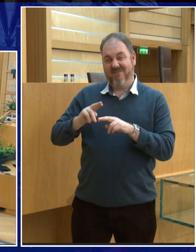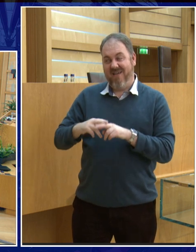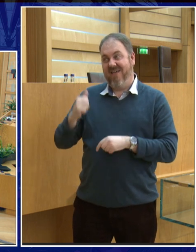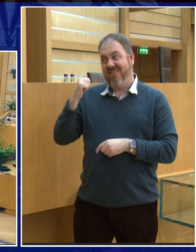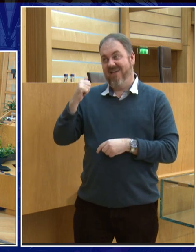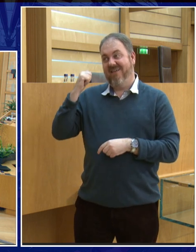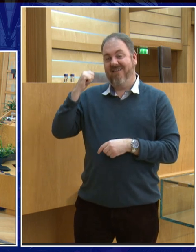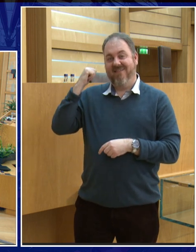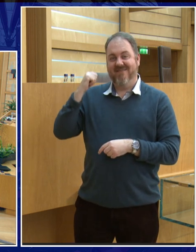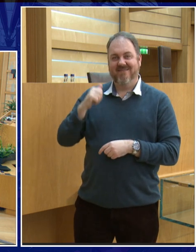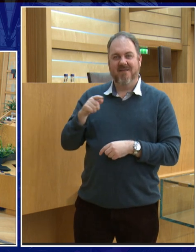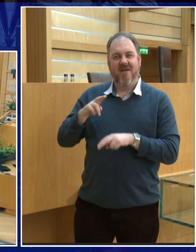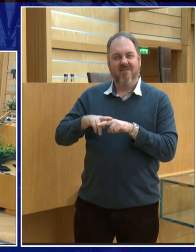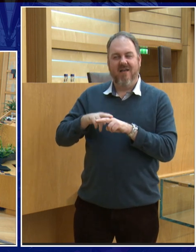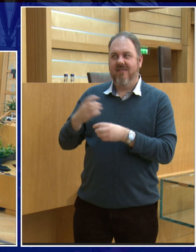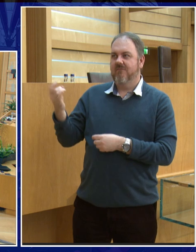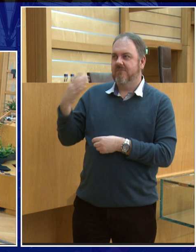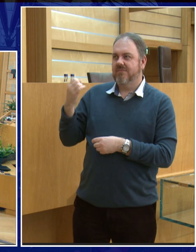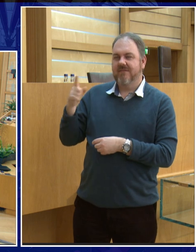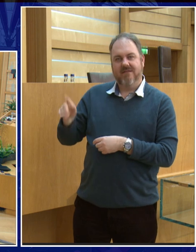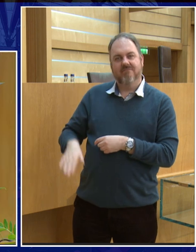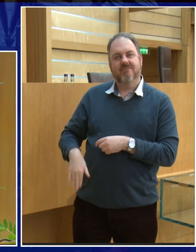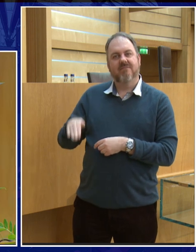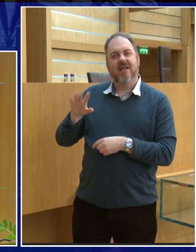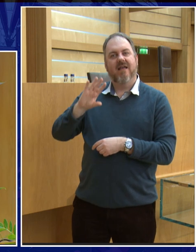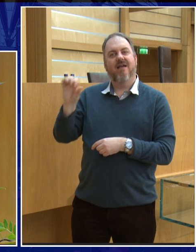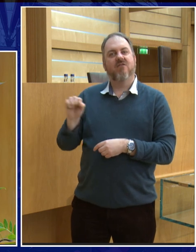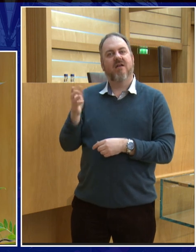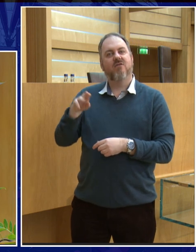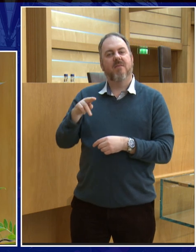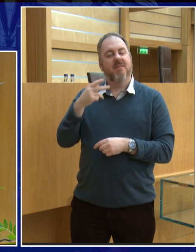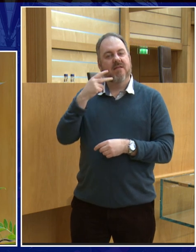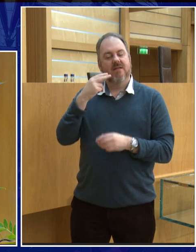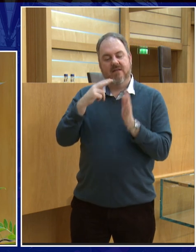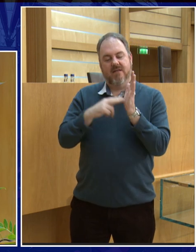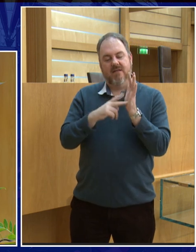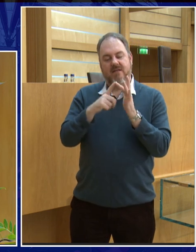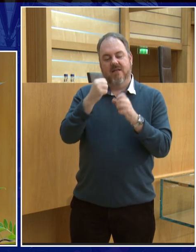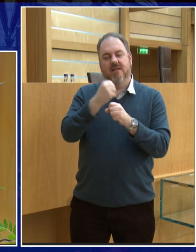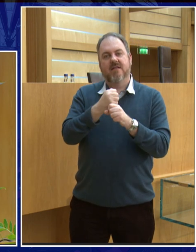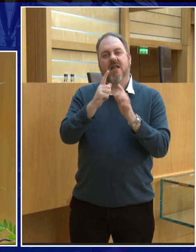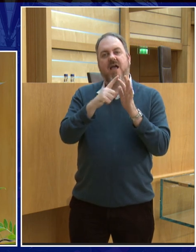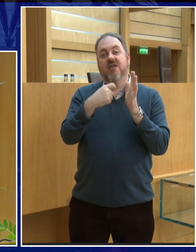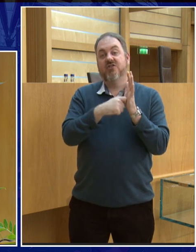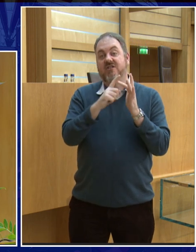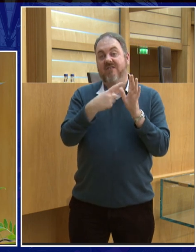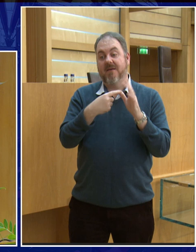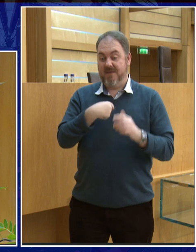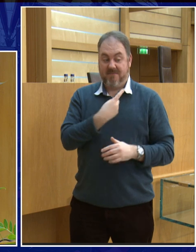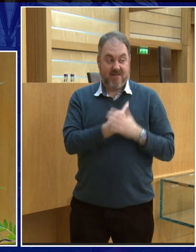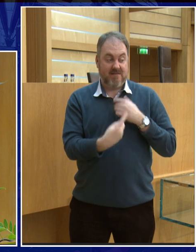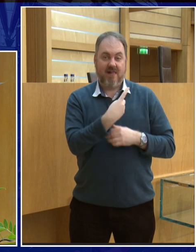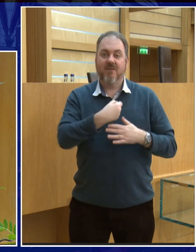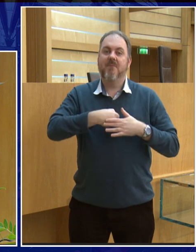Because my father used to tell me, because he was brought up in Africa. He came from Nigeria. I was born here in the UK. But my father came from